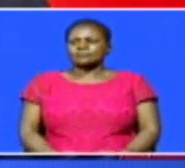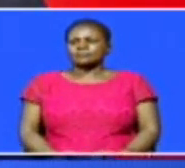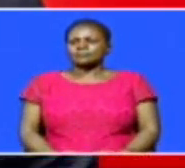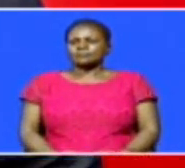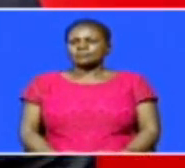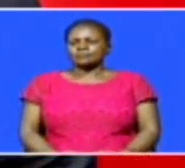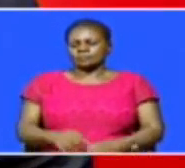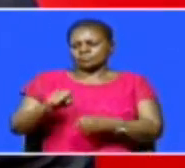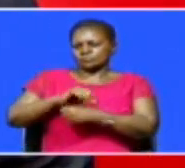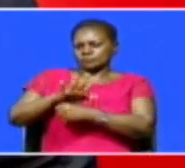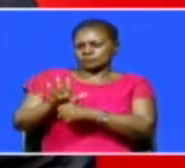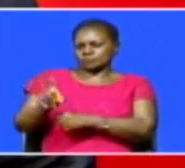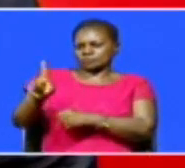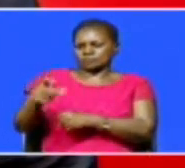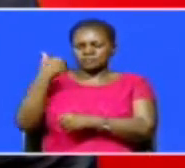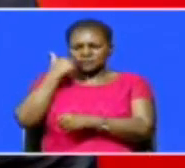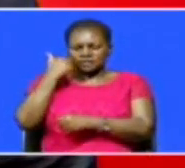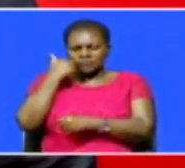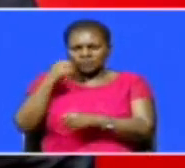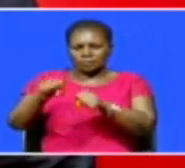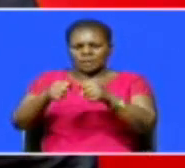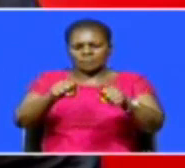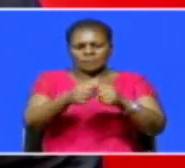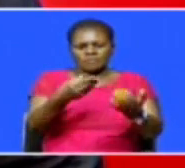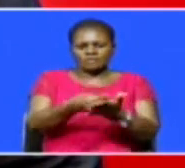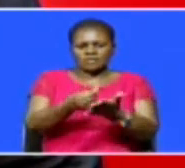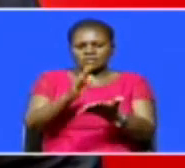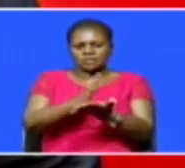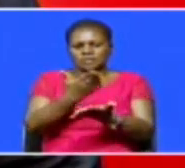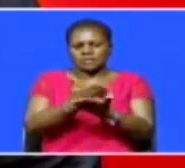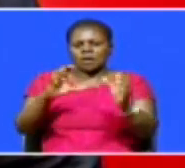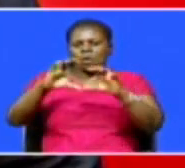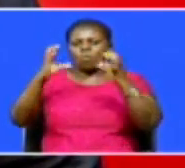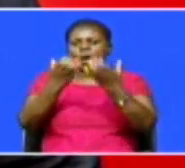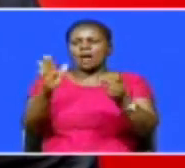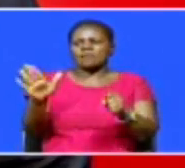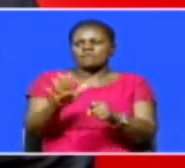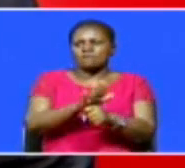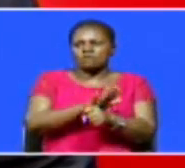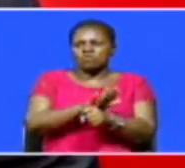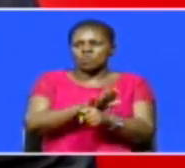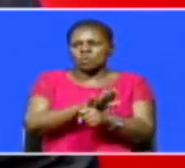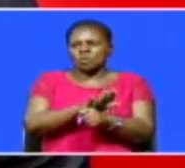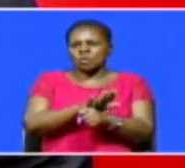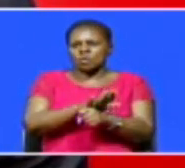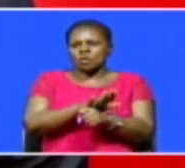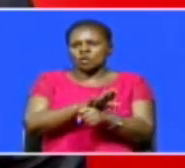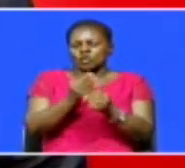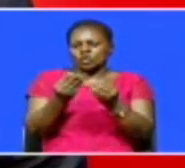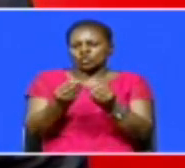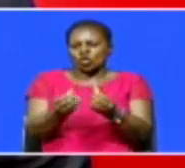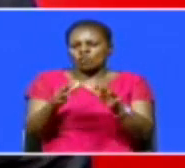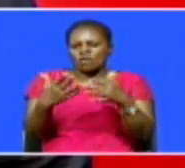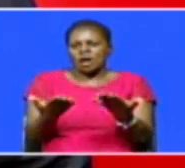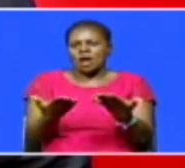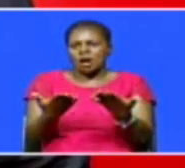The COVID-19 global pandemic has ravaged the financial sector across the globe, causing massive instability. To mitigate this, the